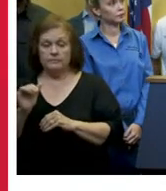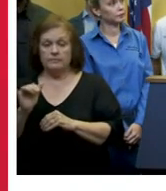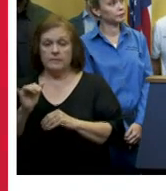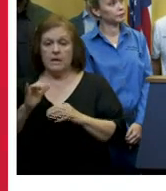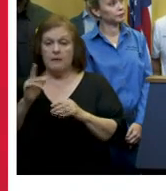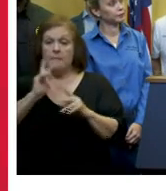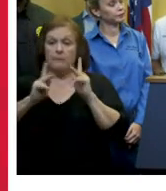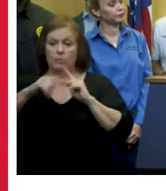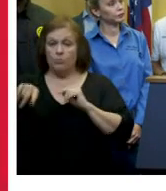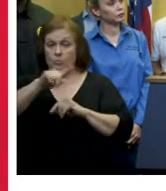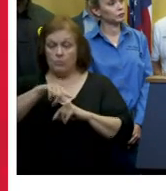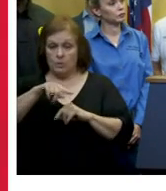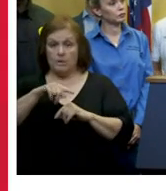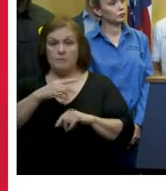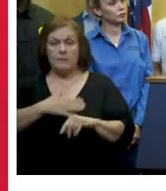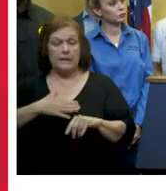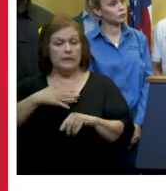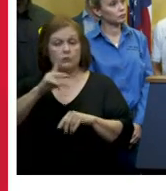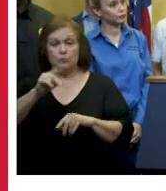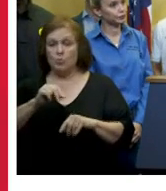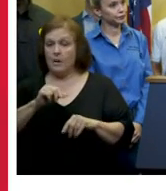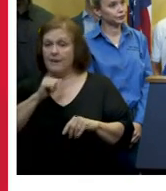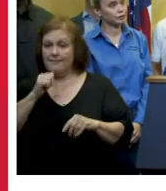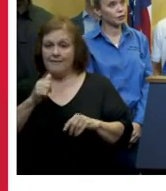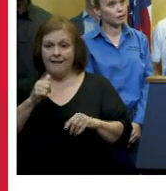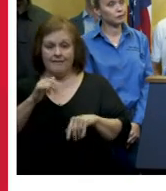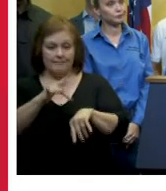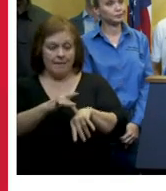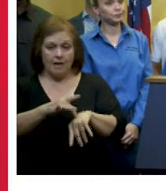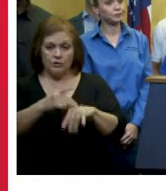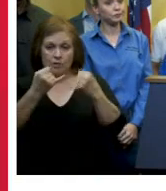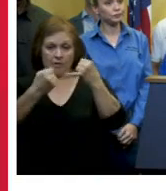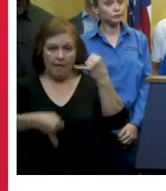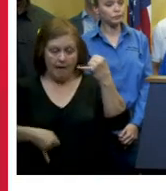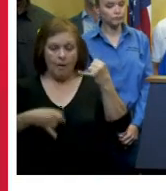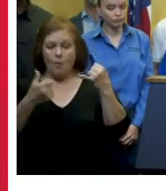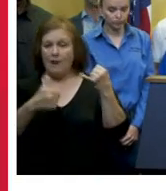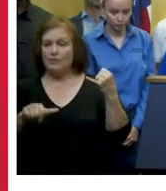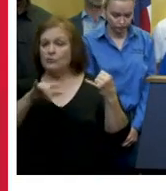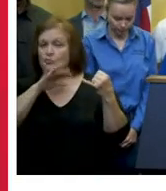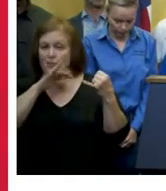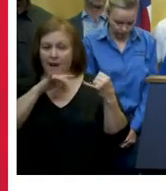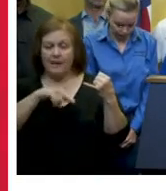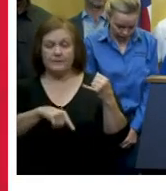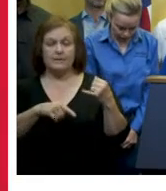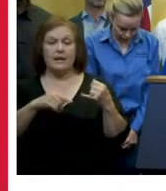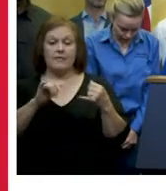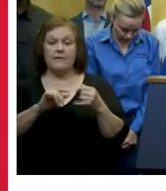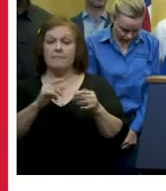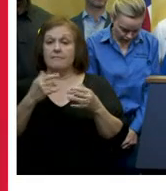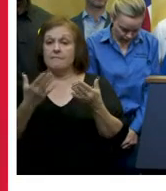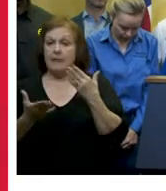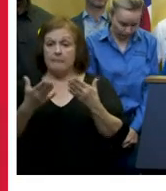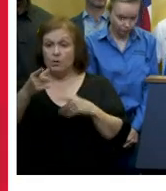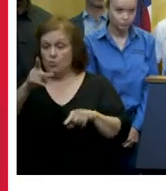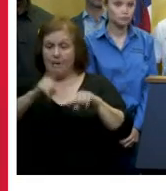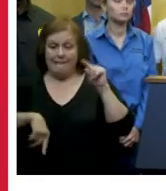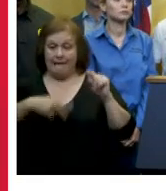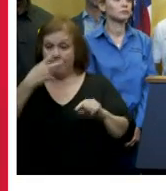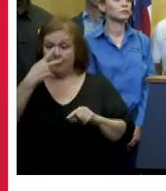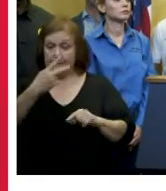customers are urged to stay away from downed power lines and areas of debris energized power lines may not be visible